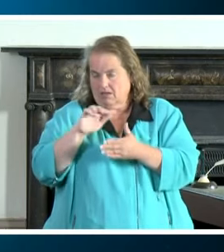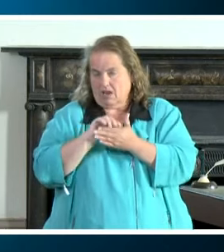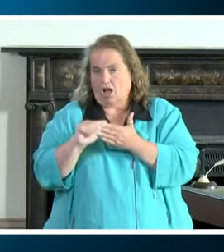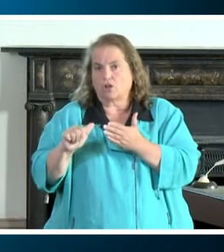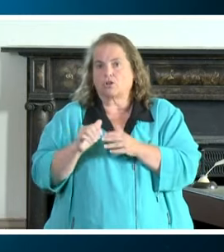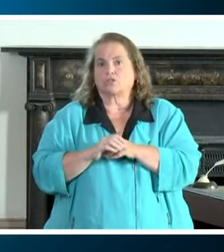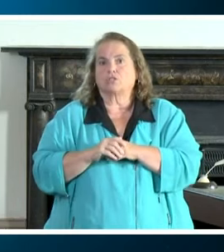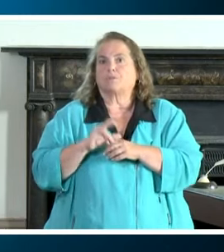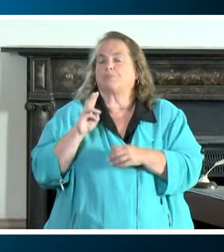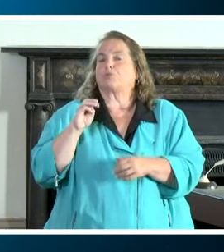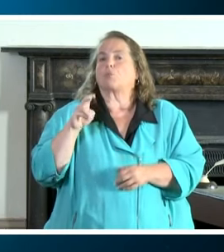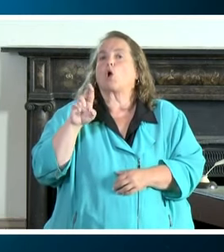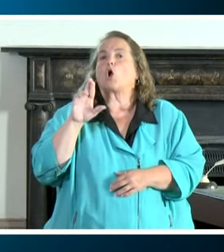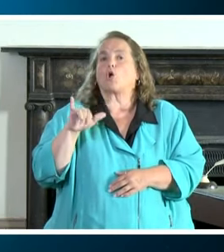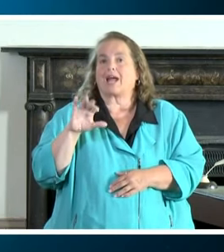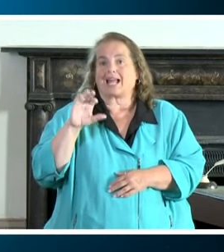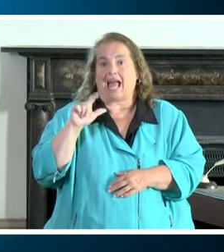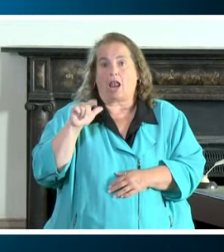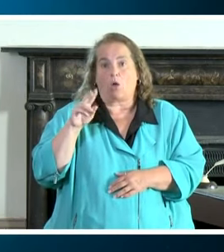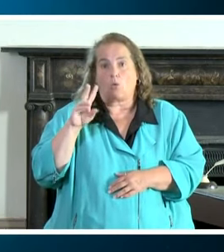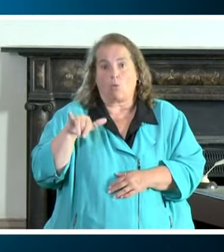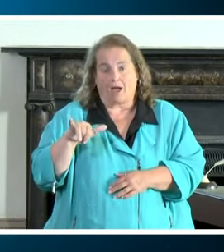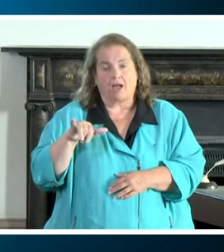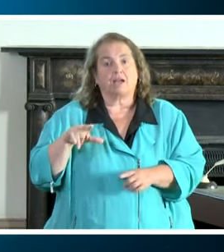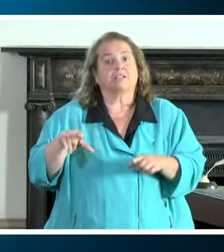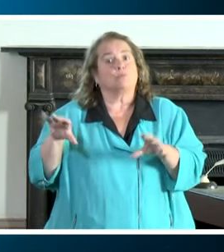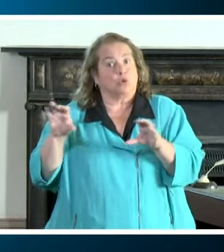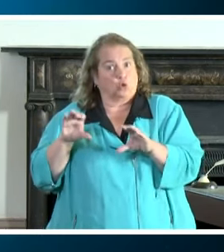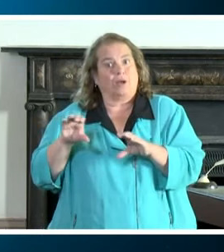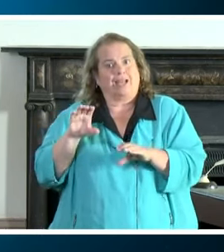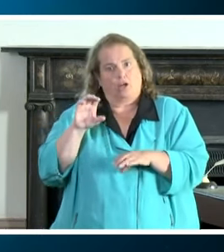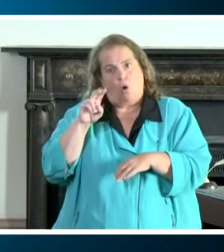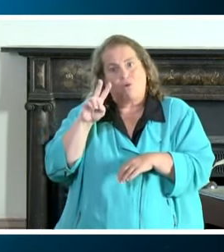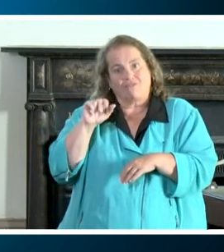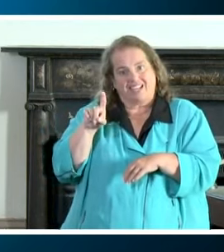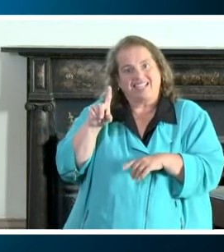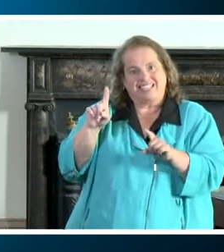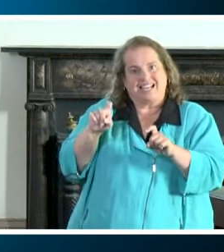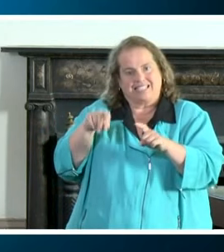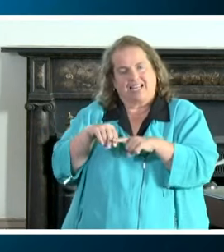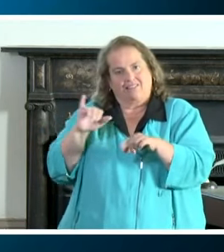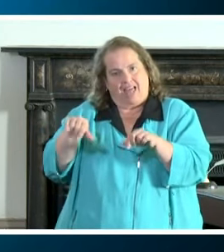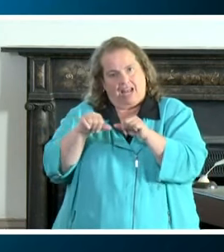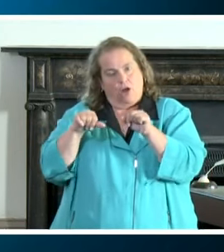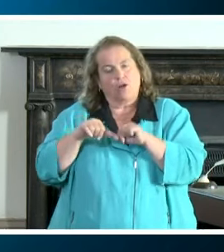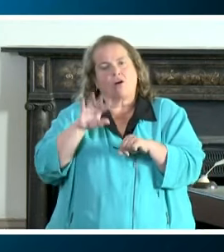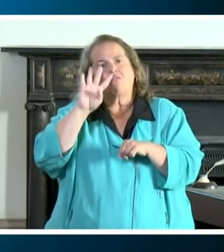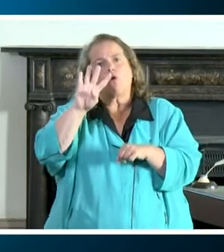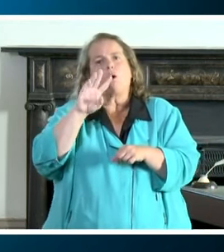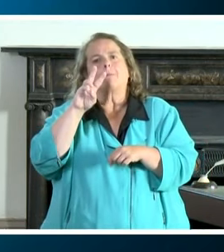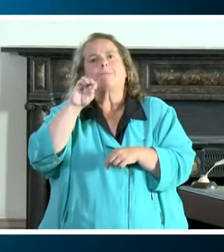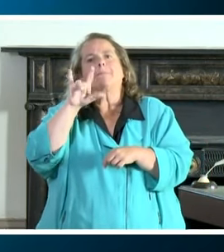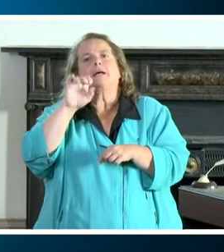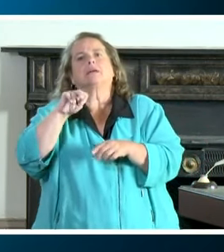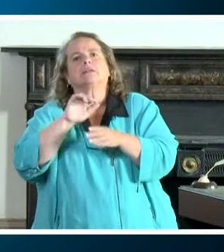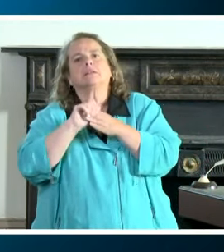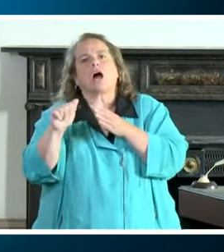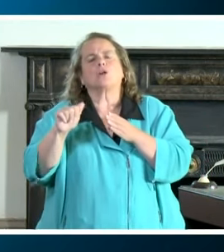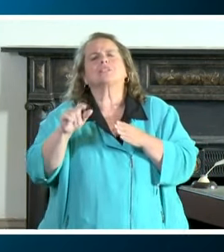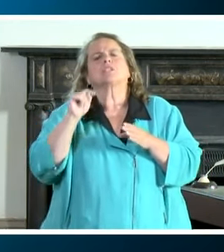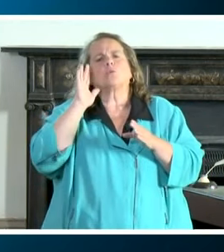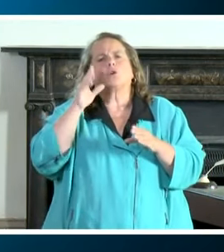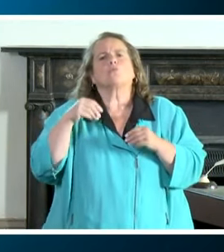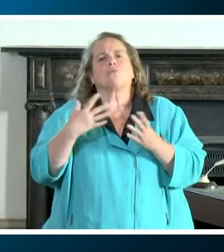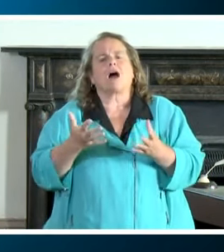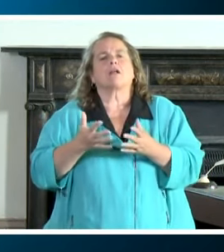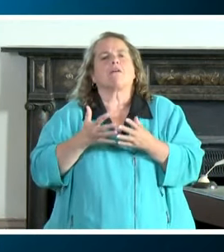murray calloway which has been doing some covid testing in that area of 4 million dollars so this is going to provide